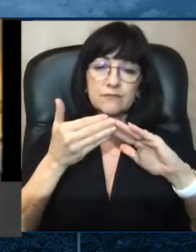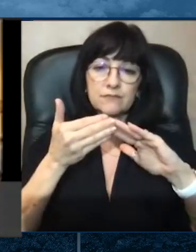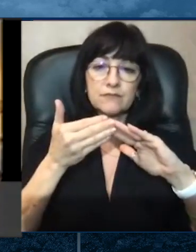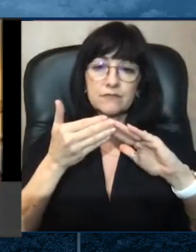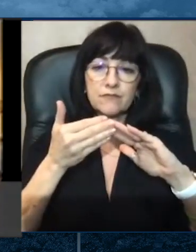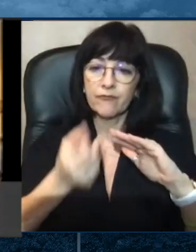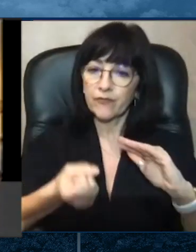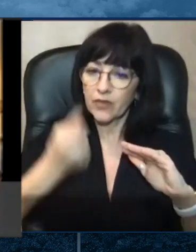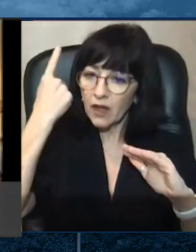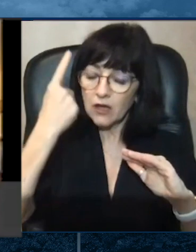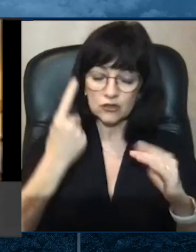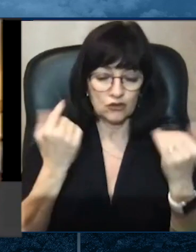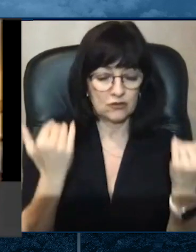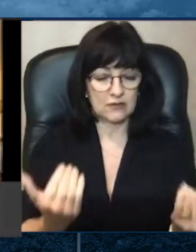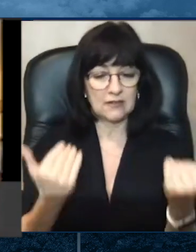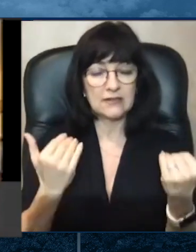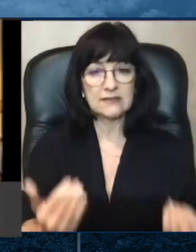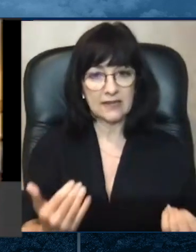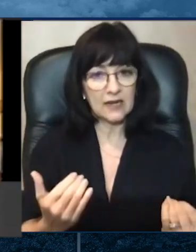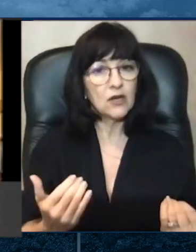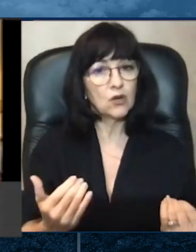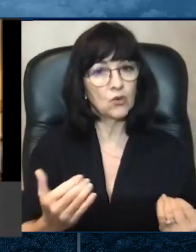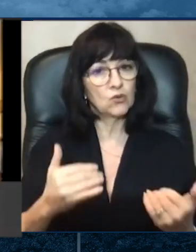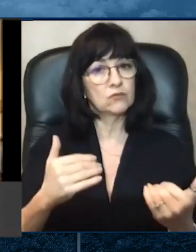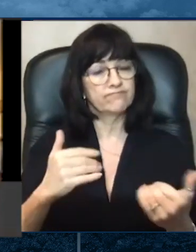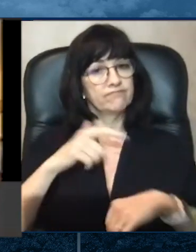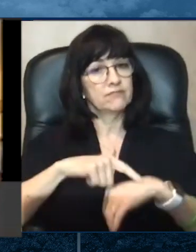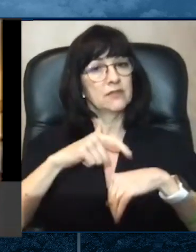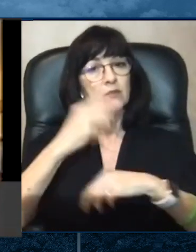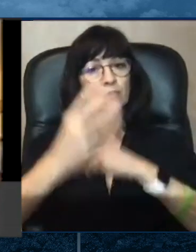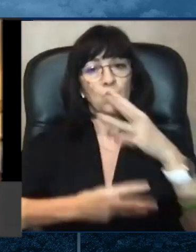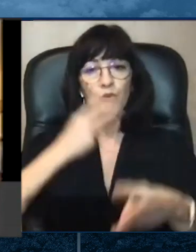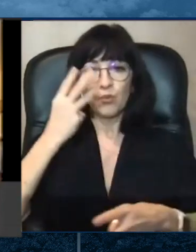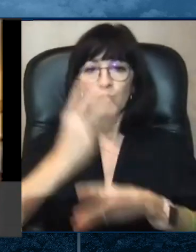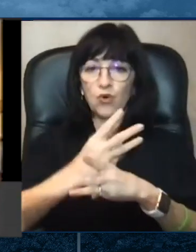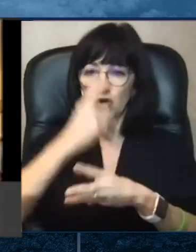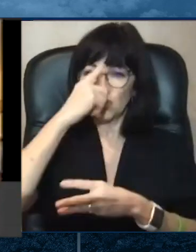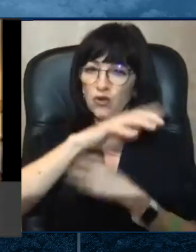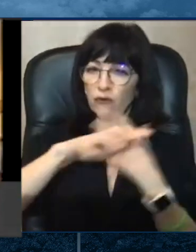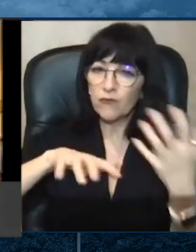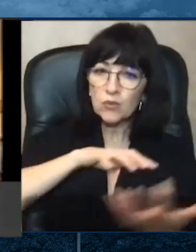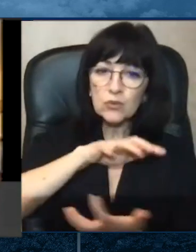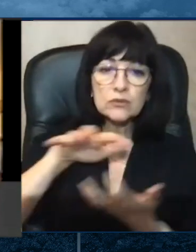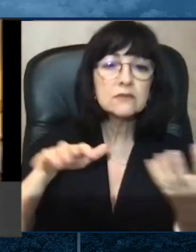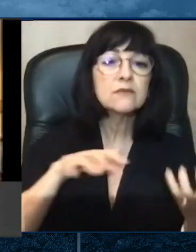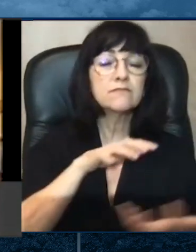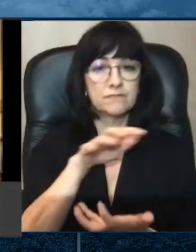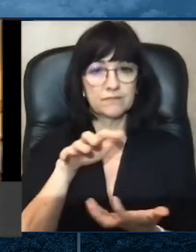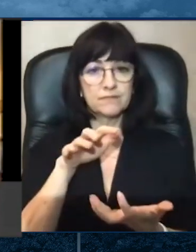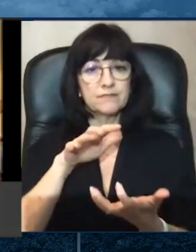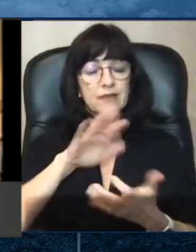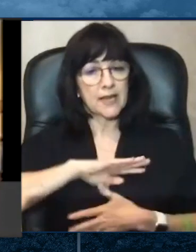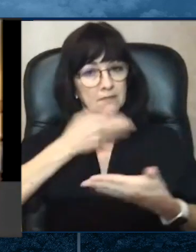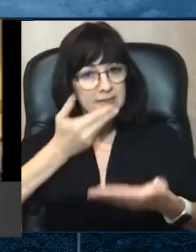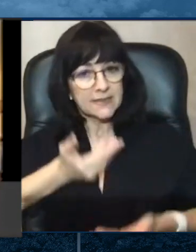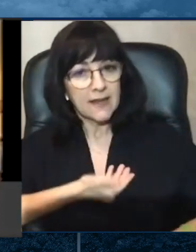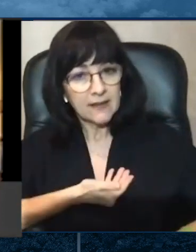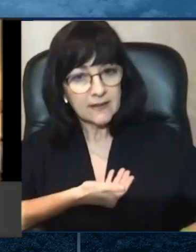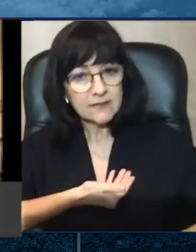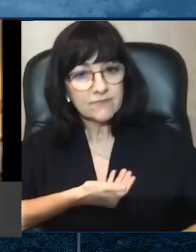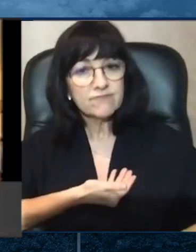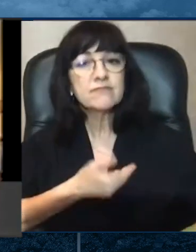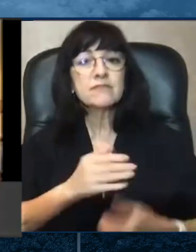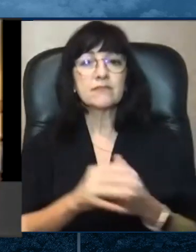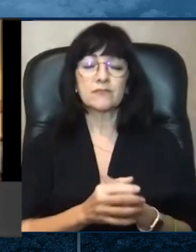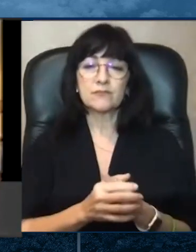nuestro estado, el liderazgo del estado piensa en todos. La misión del